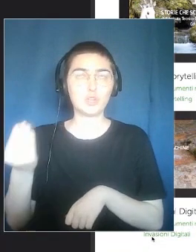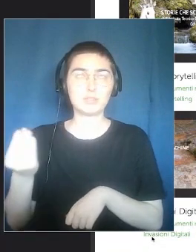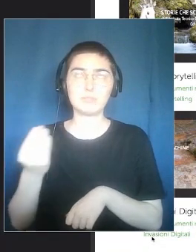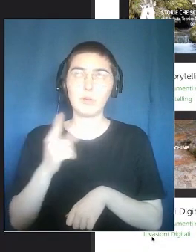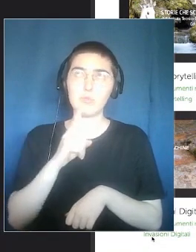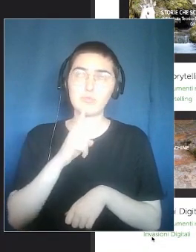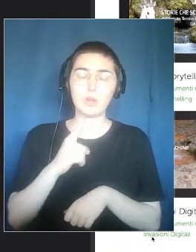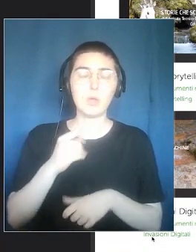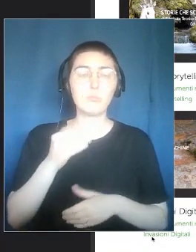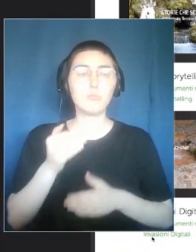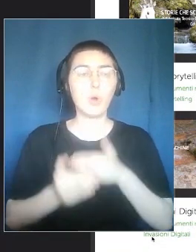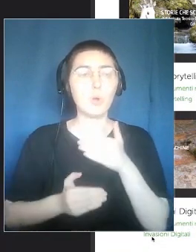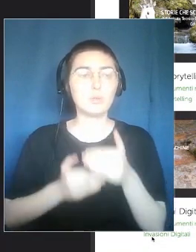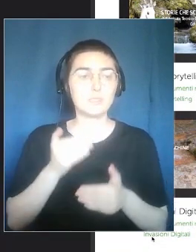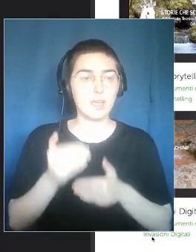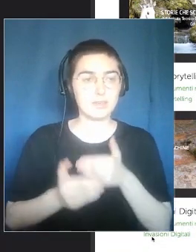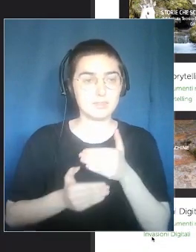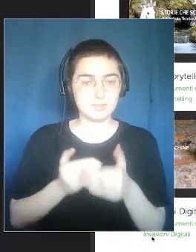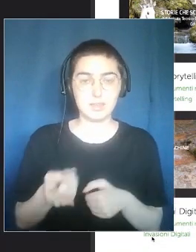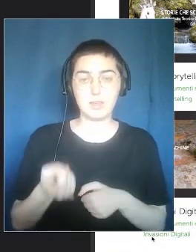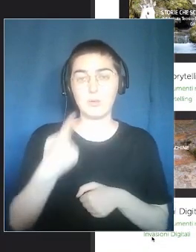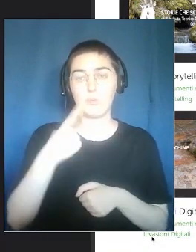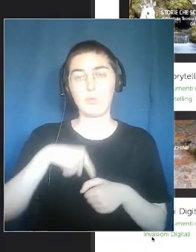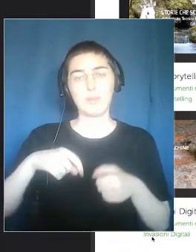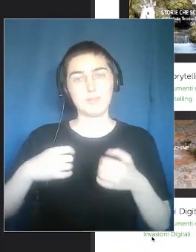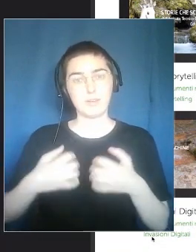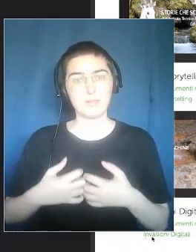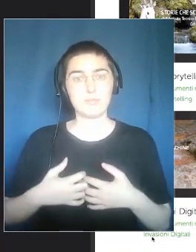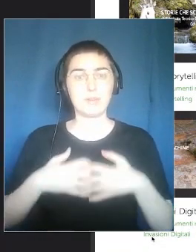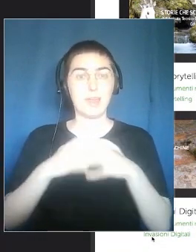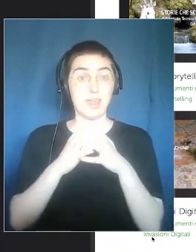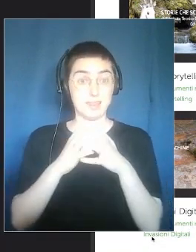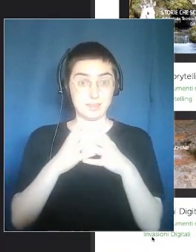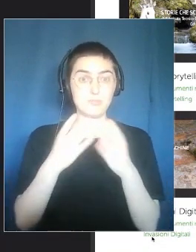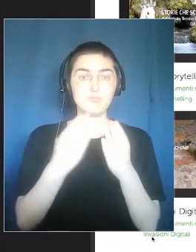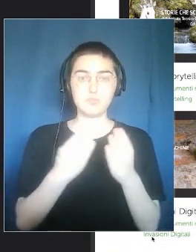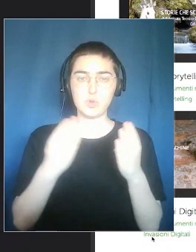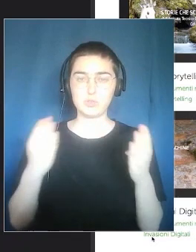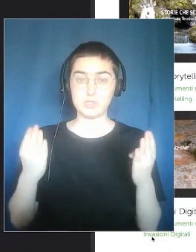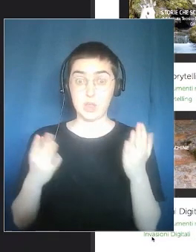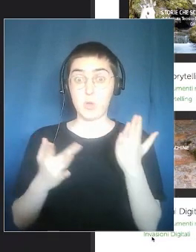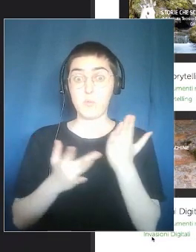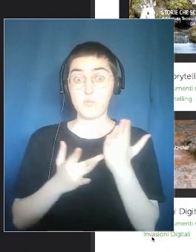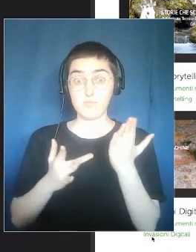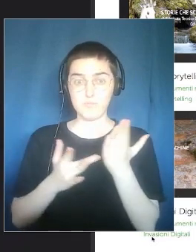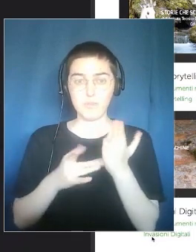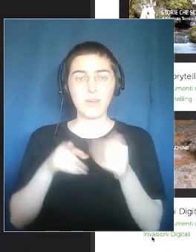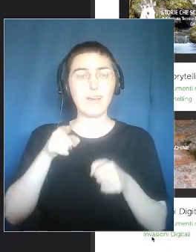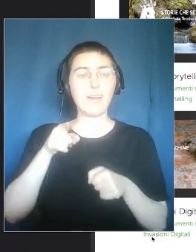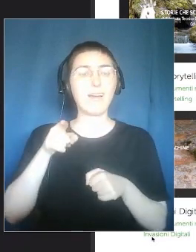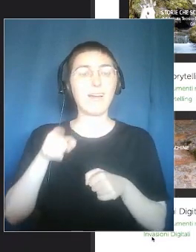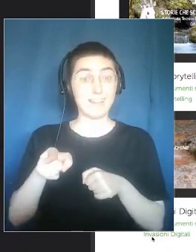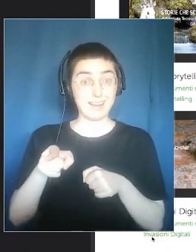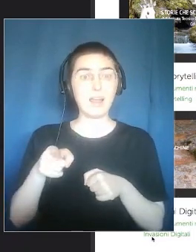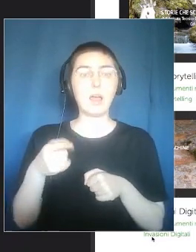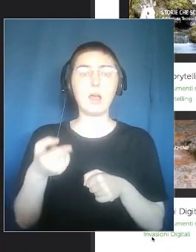or better processes that we created within this virtual museum.